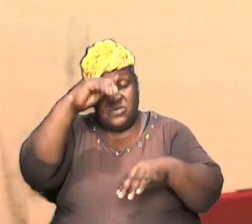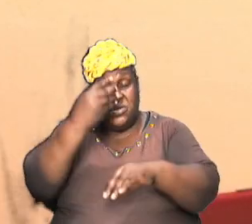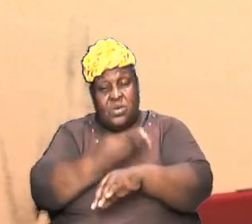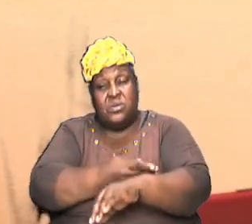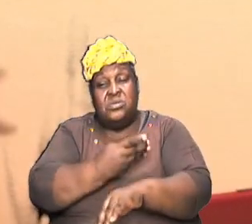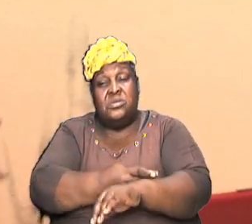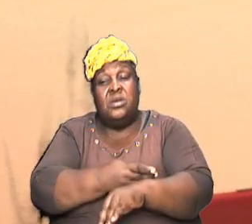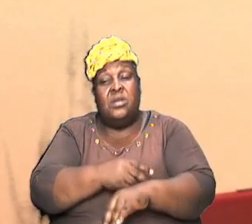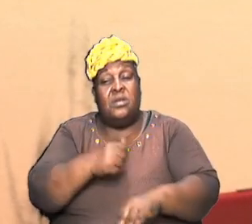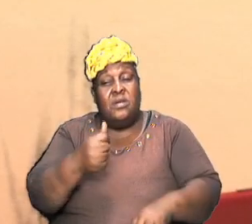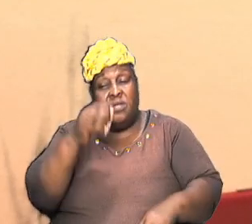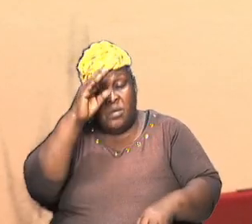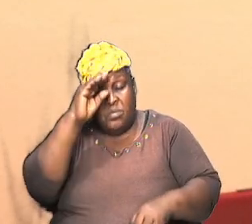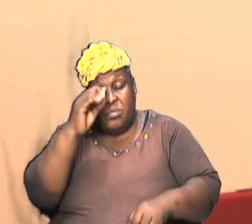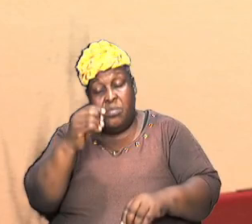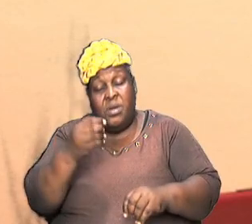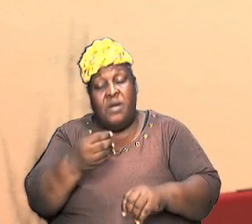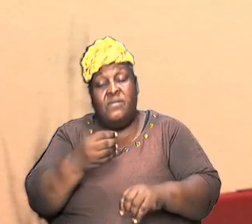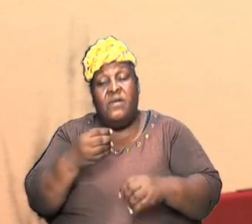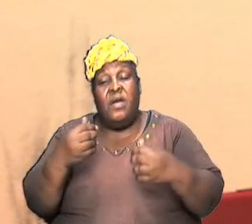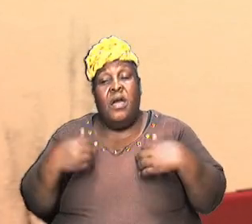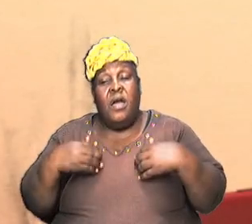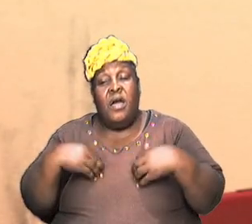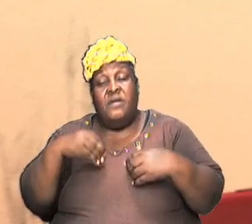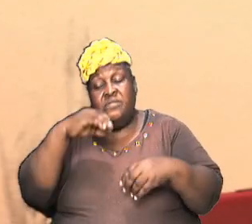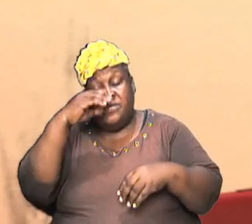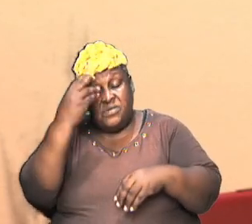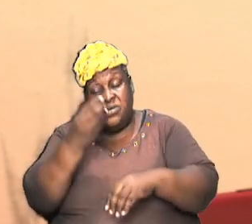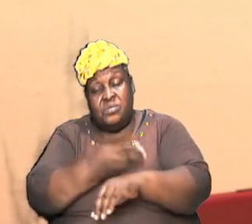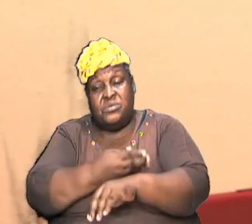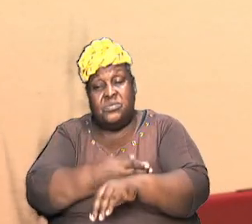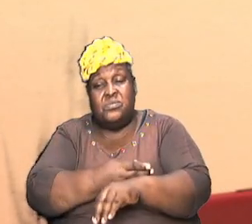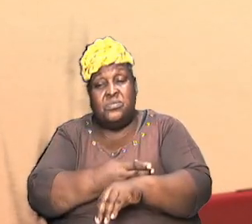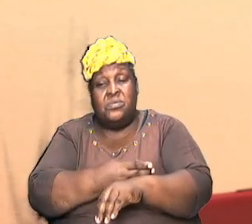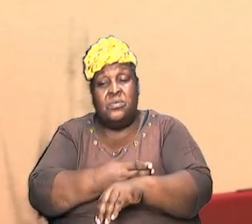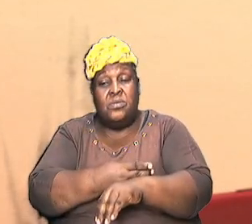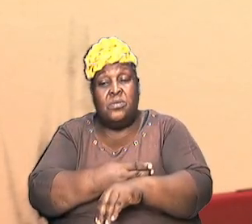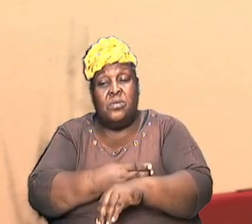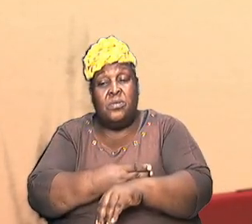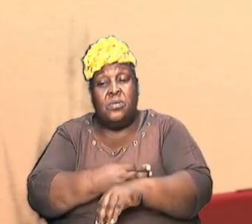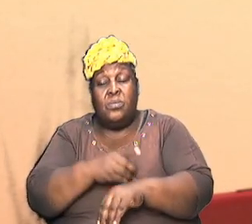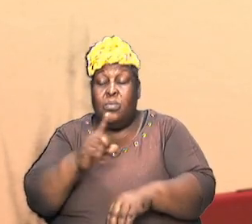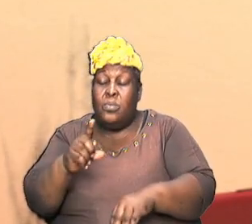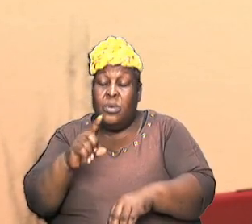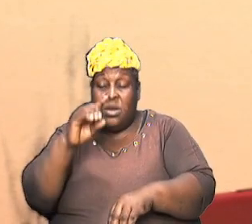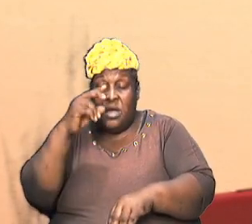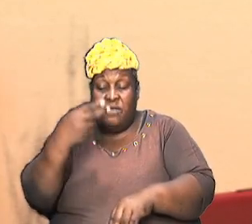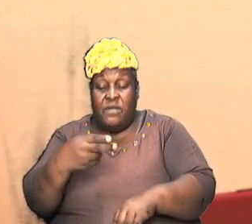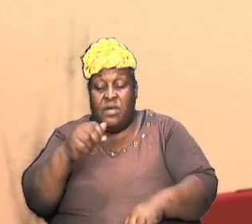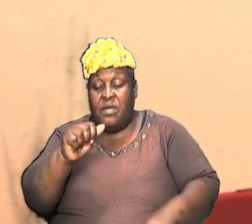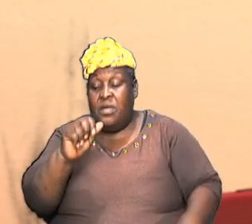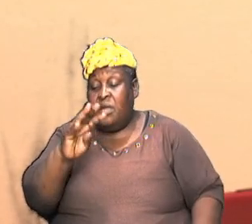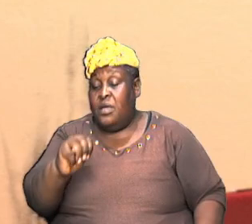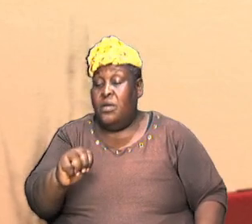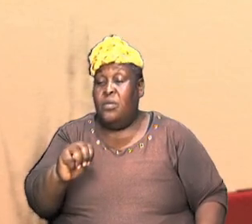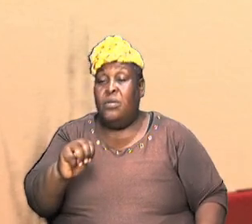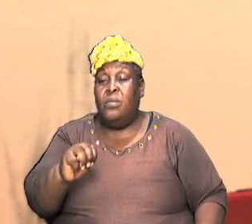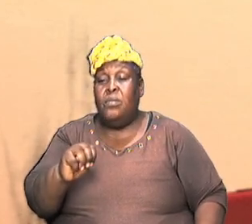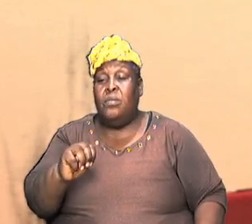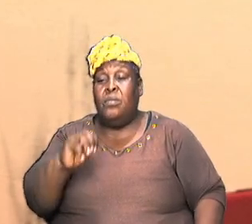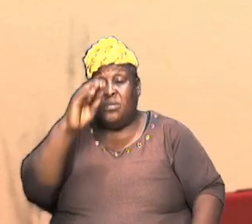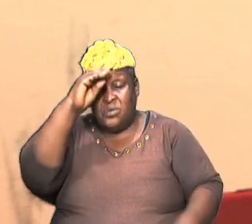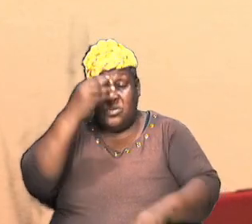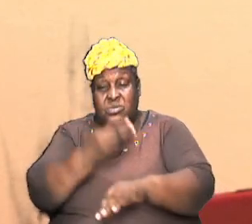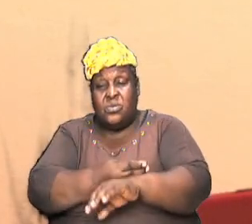it we spoke about it the last time Ham had one of Ham's son was Cush one of Ham's son was